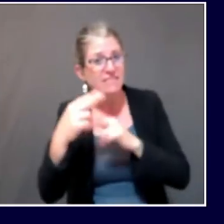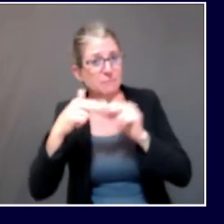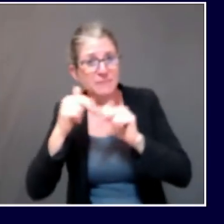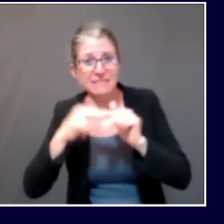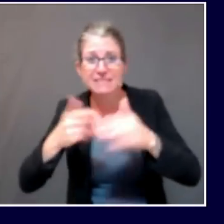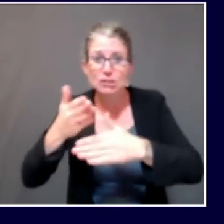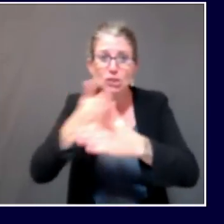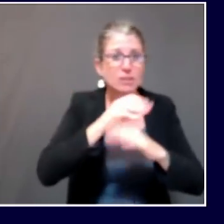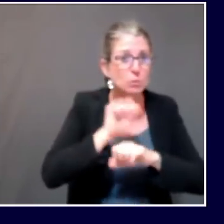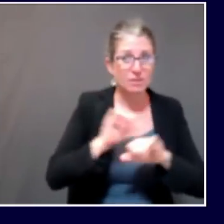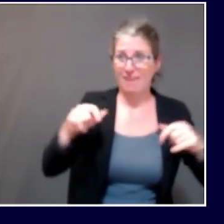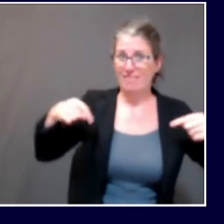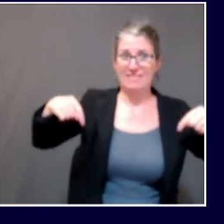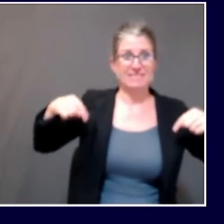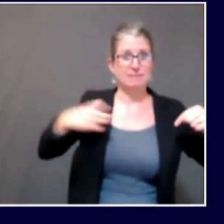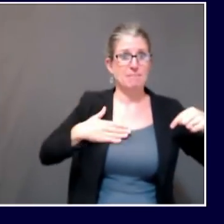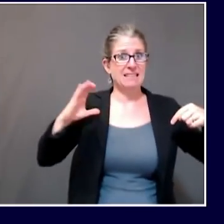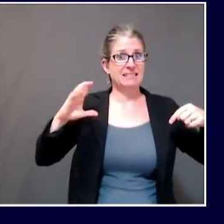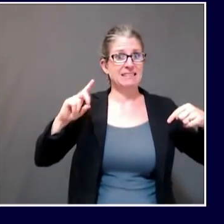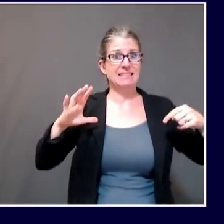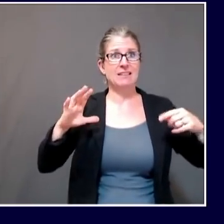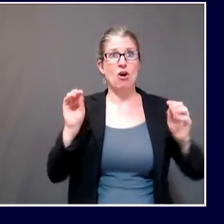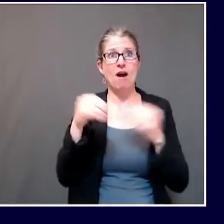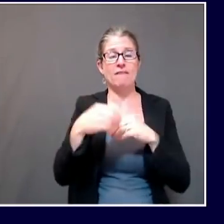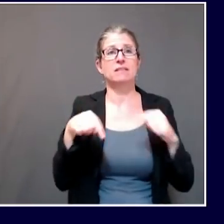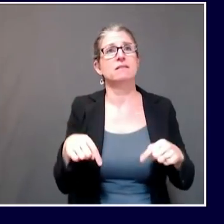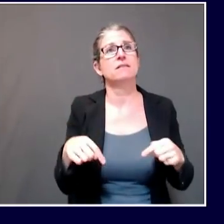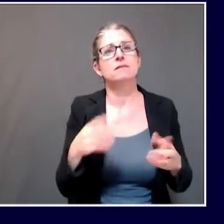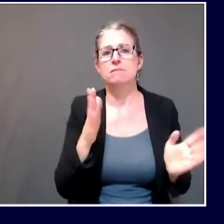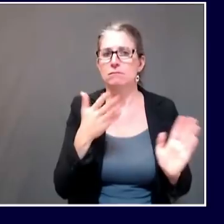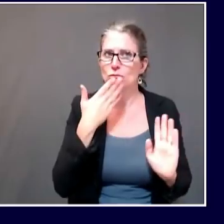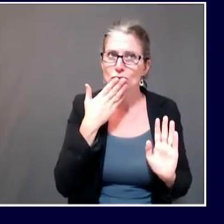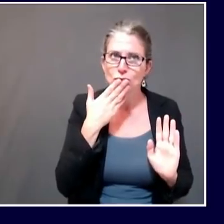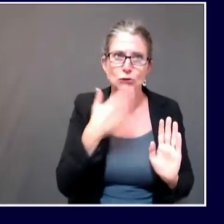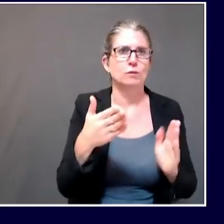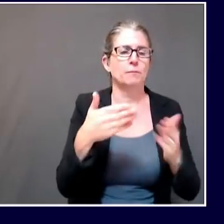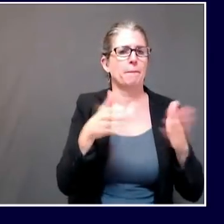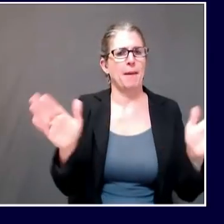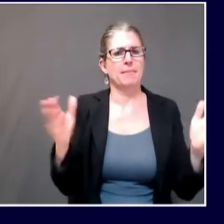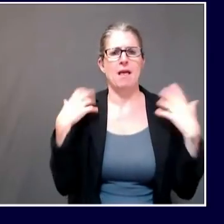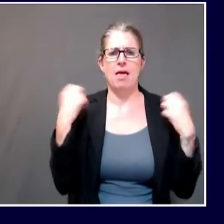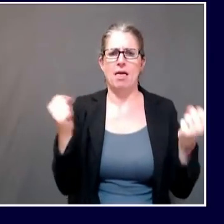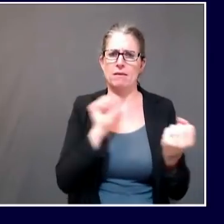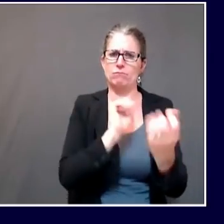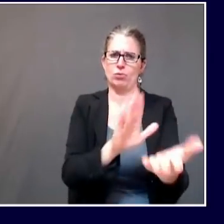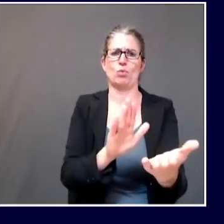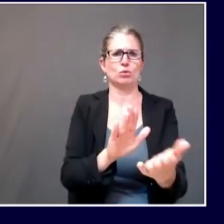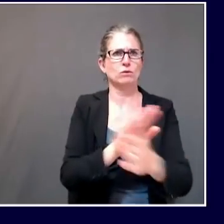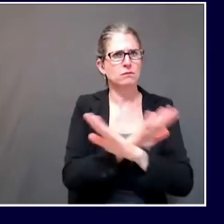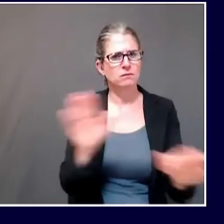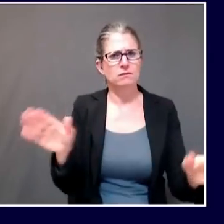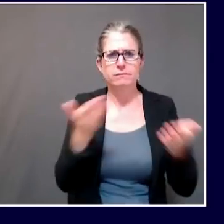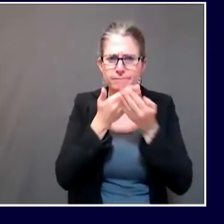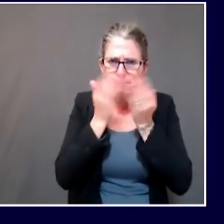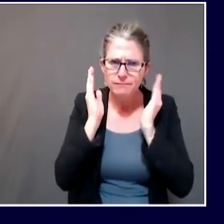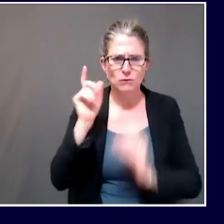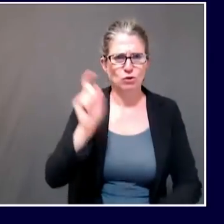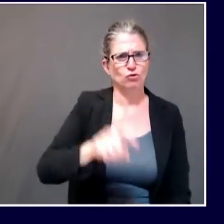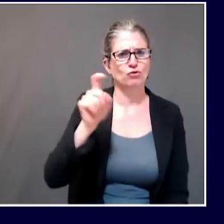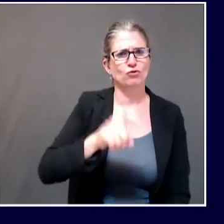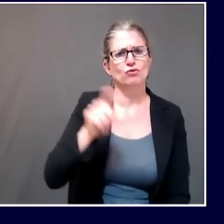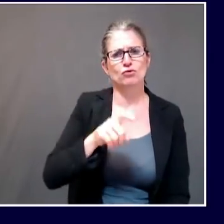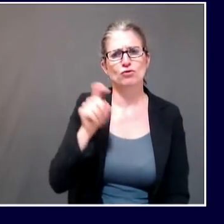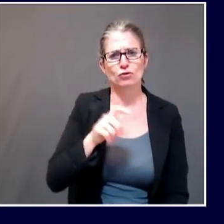We think that's just good public health practice. In any outbreak setting, on top of things of that nature, we also